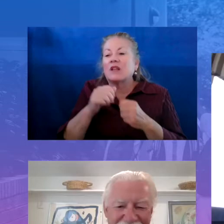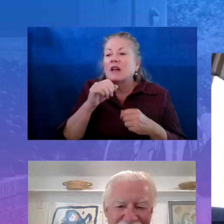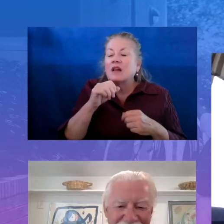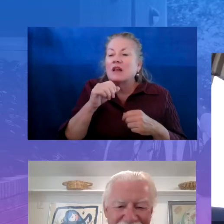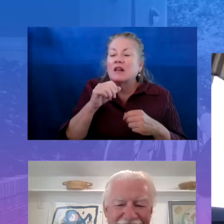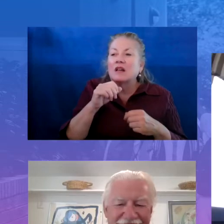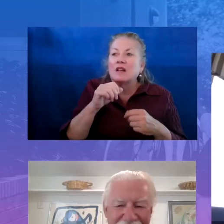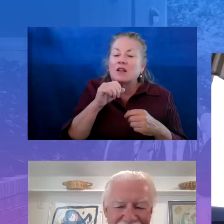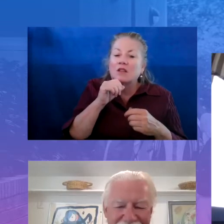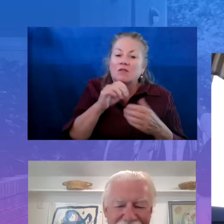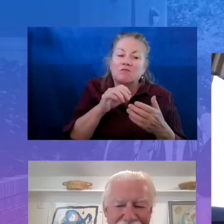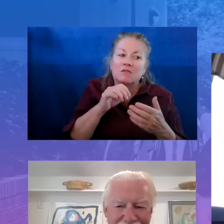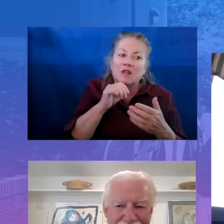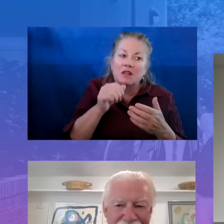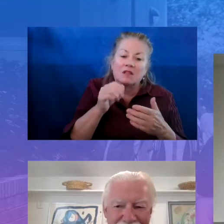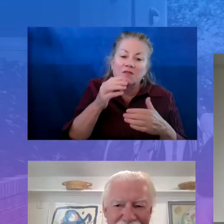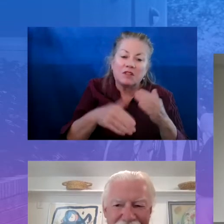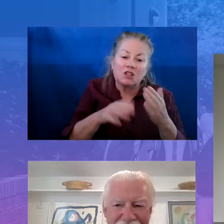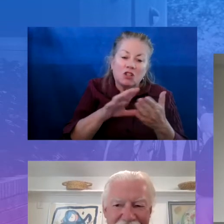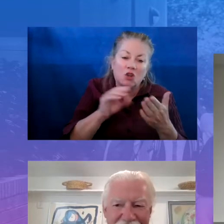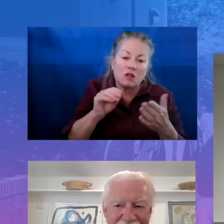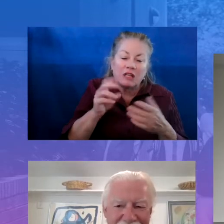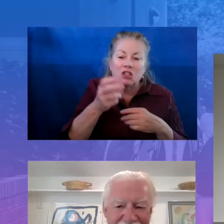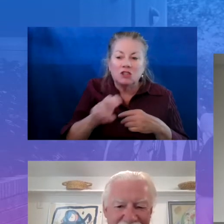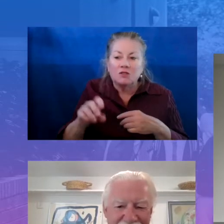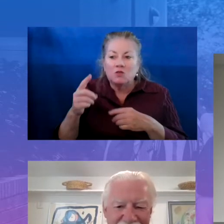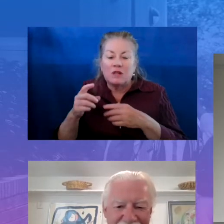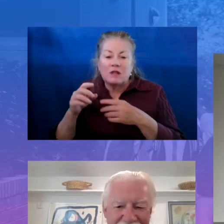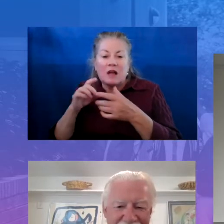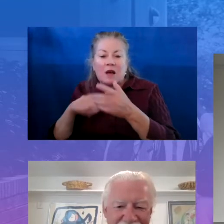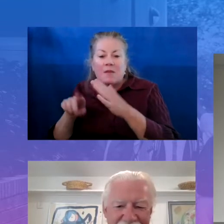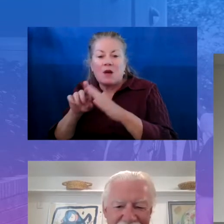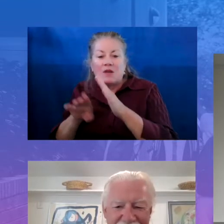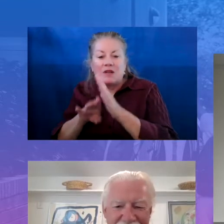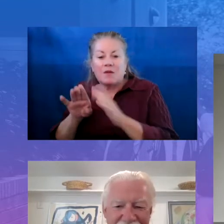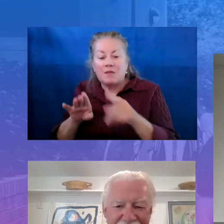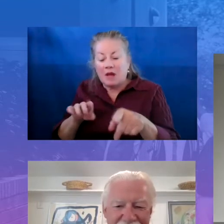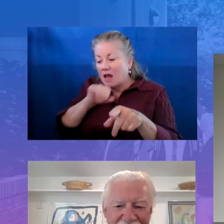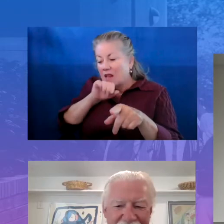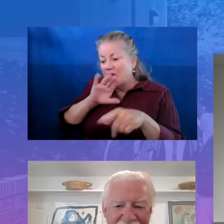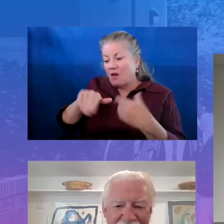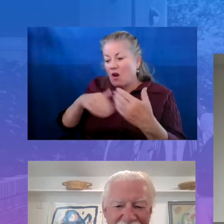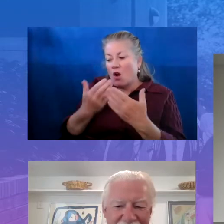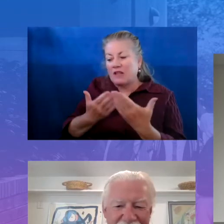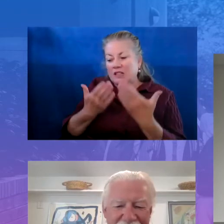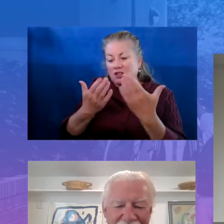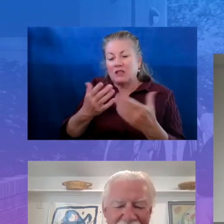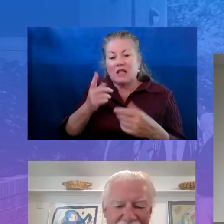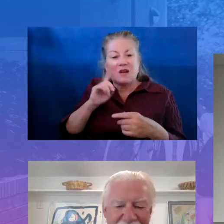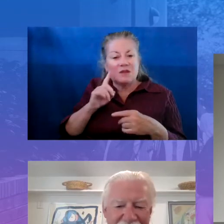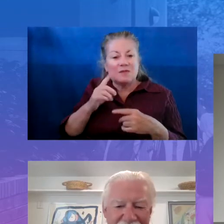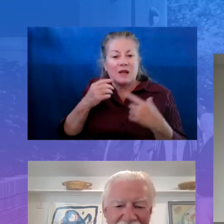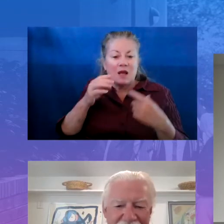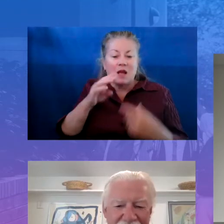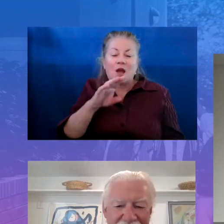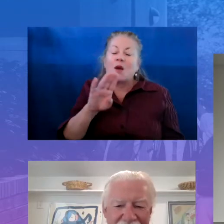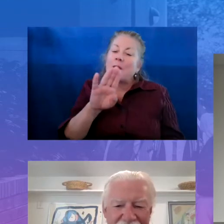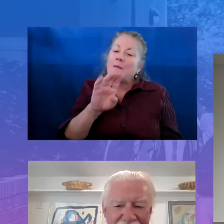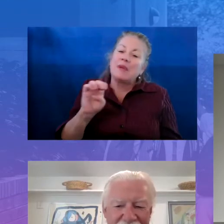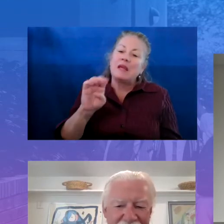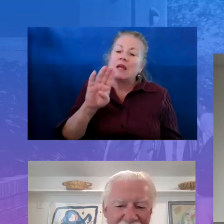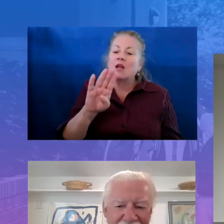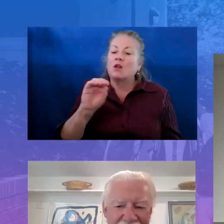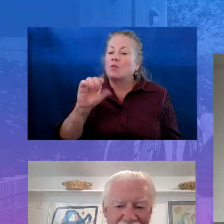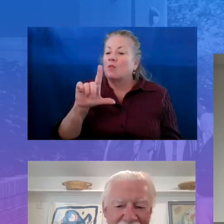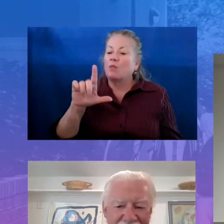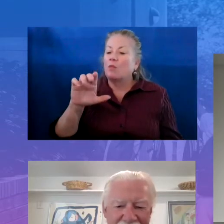about youth development. I love all of those suggestions. I would say be bold, number one, and don't be afraid